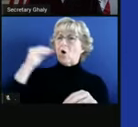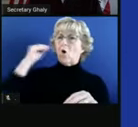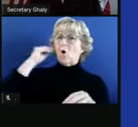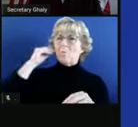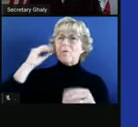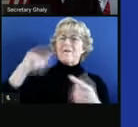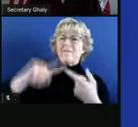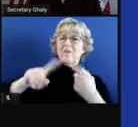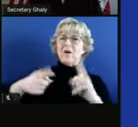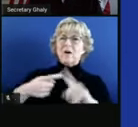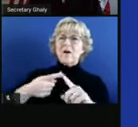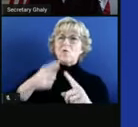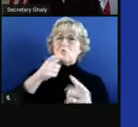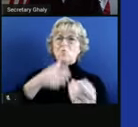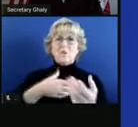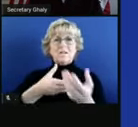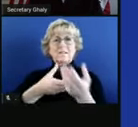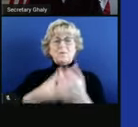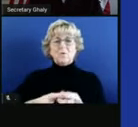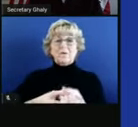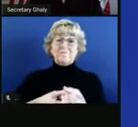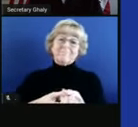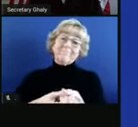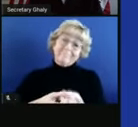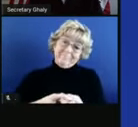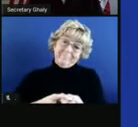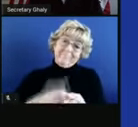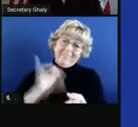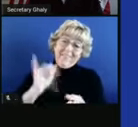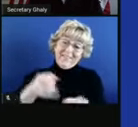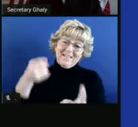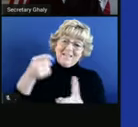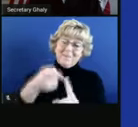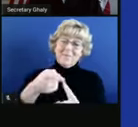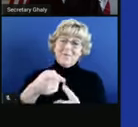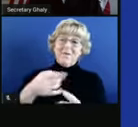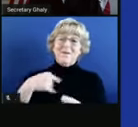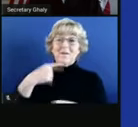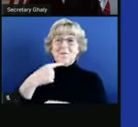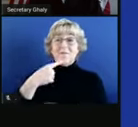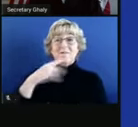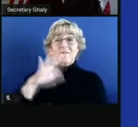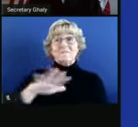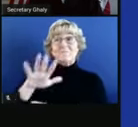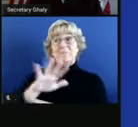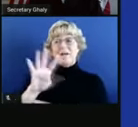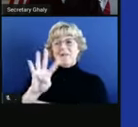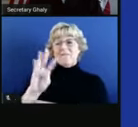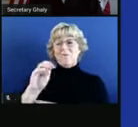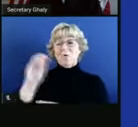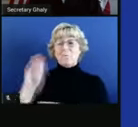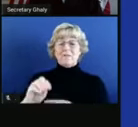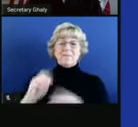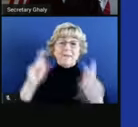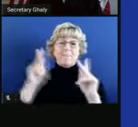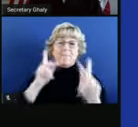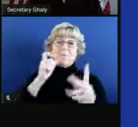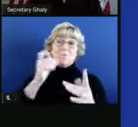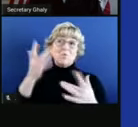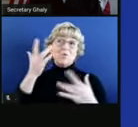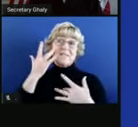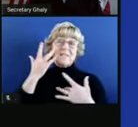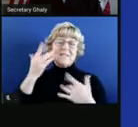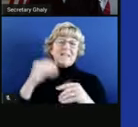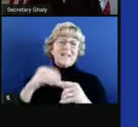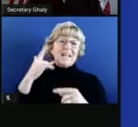some friends that I trust. But this is exactly the point. We know that roughly 40% of people who are infected today in